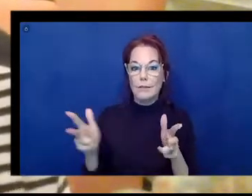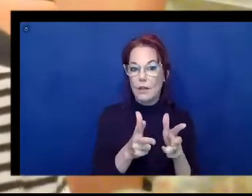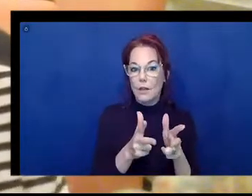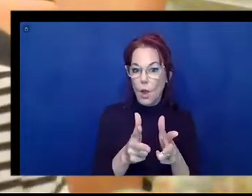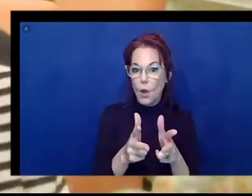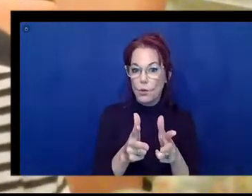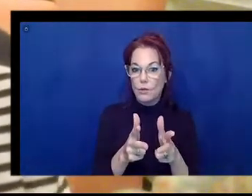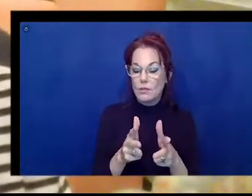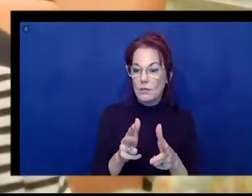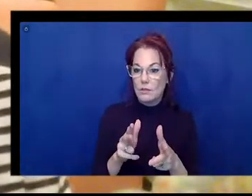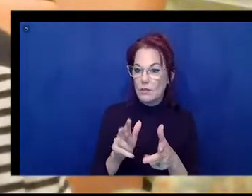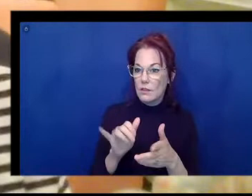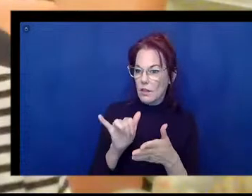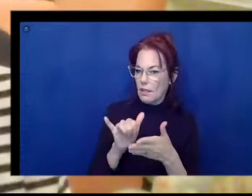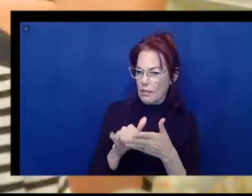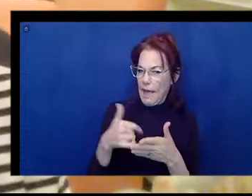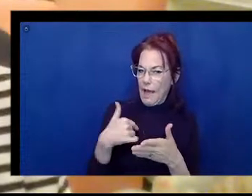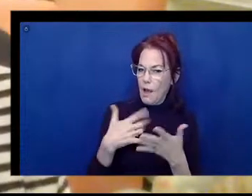Can you hear me okay?